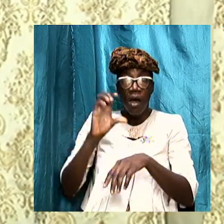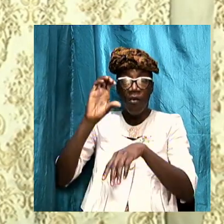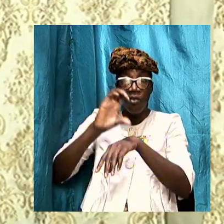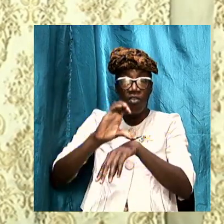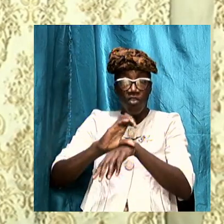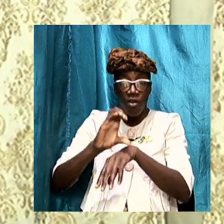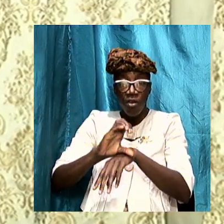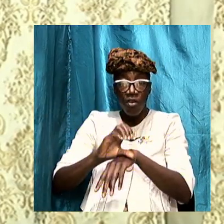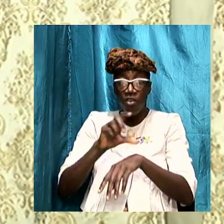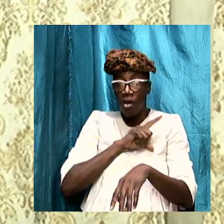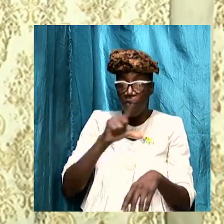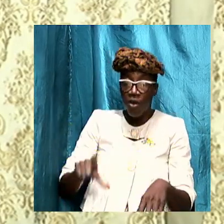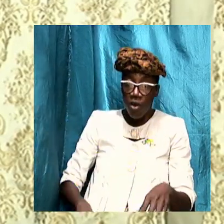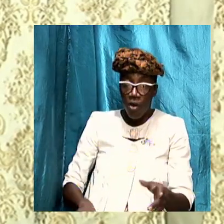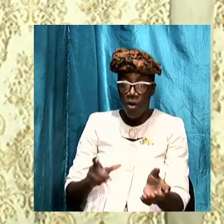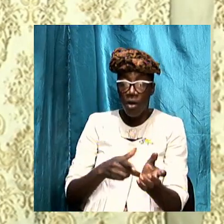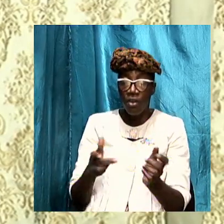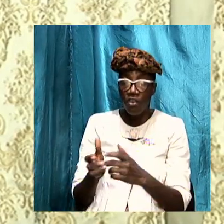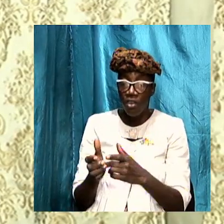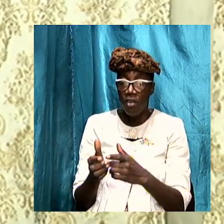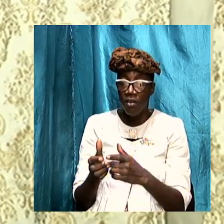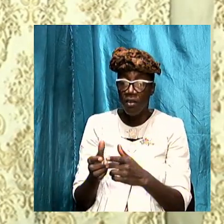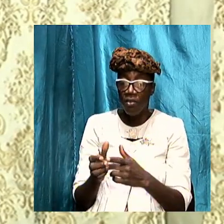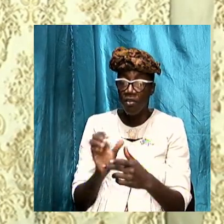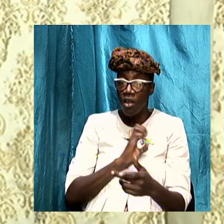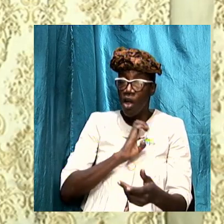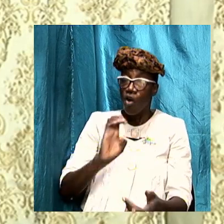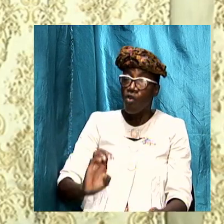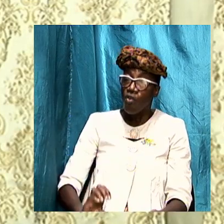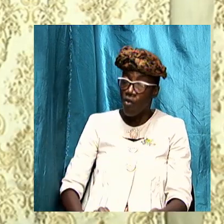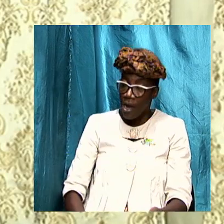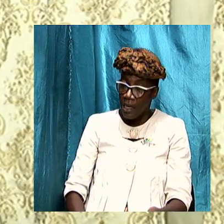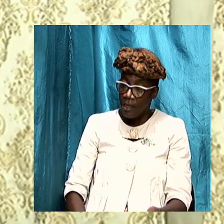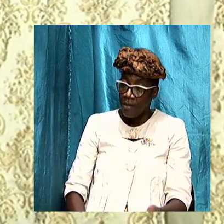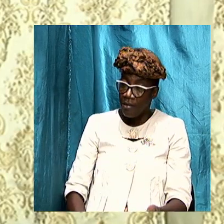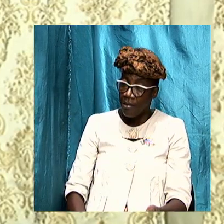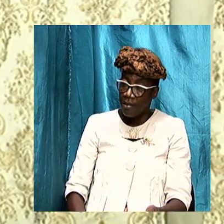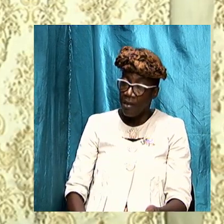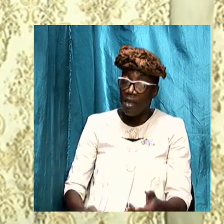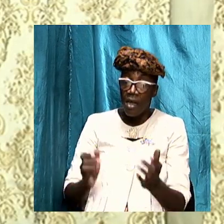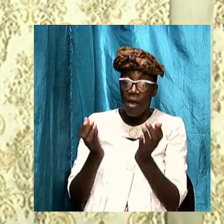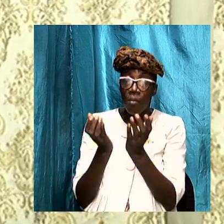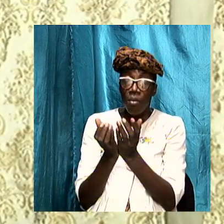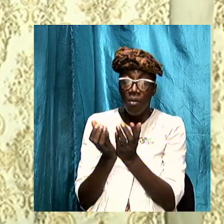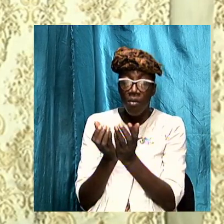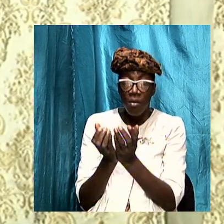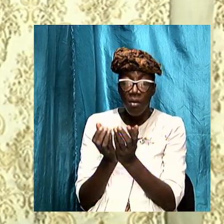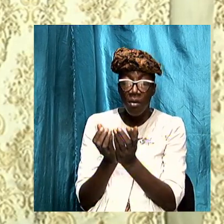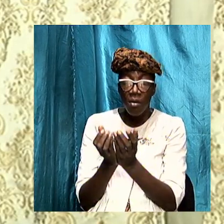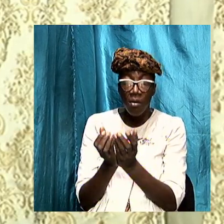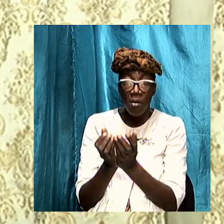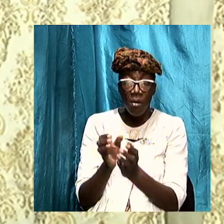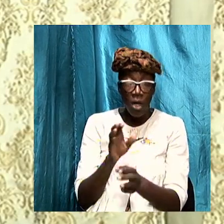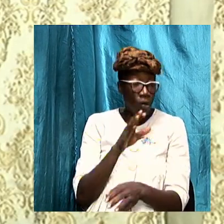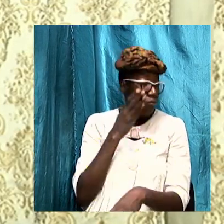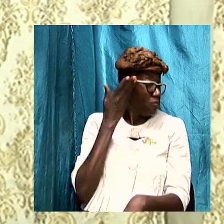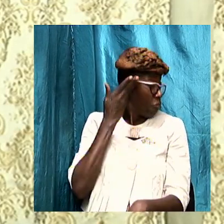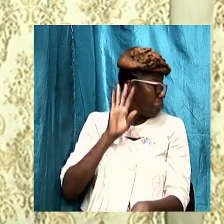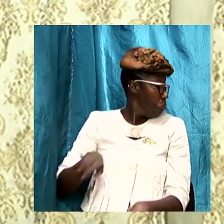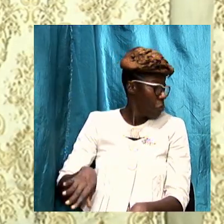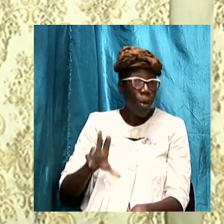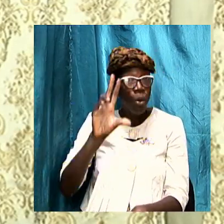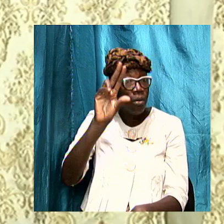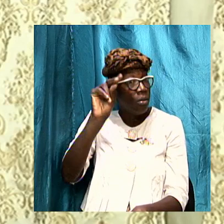of our Lord Jesus Christ a book that must not be ignored its